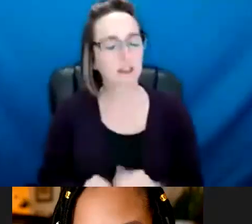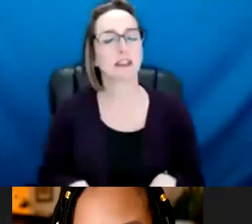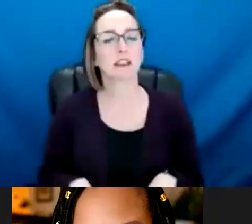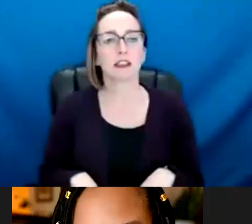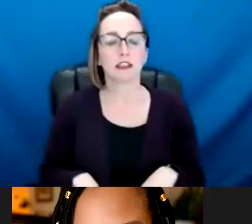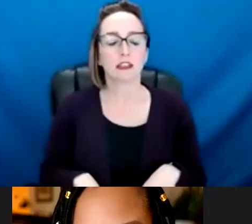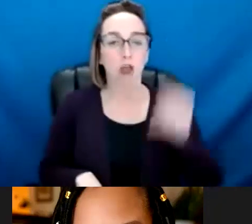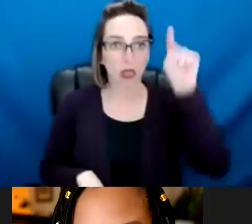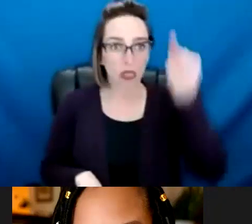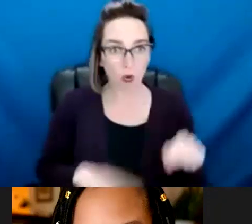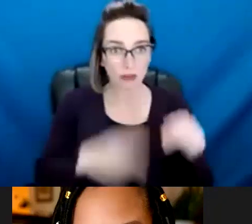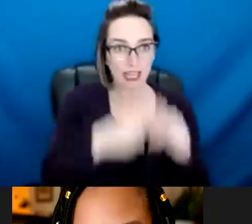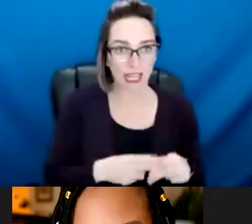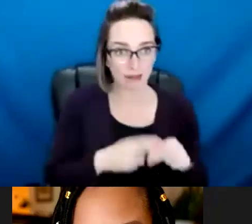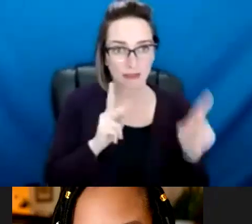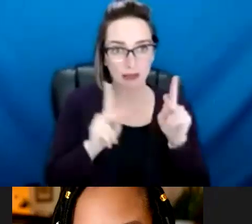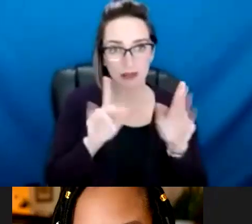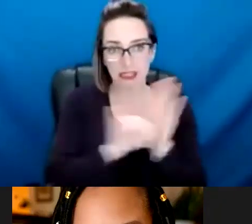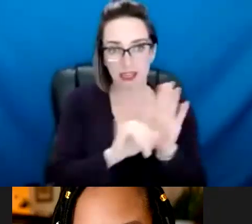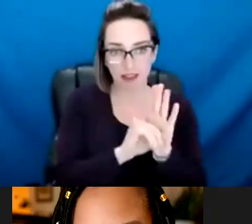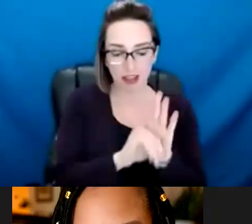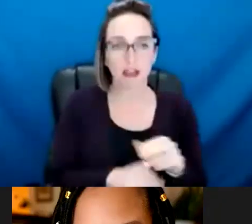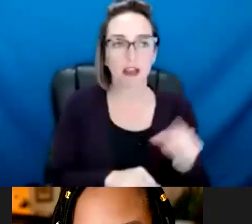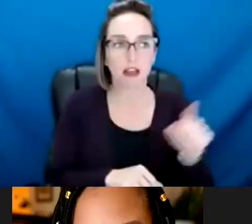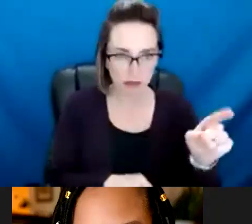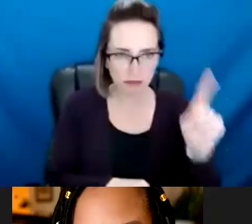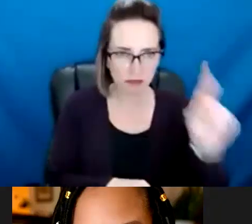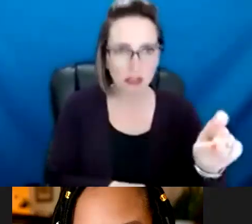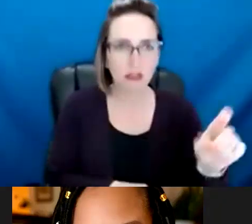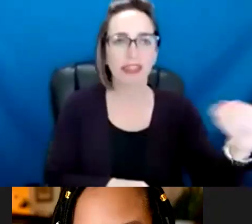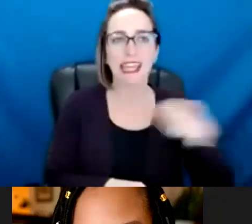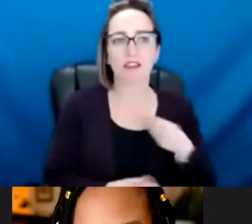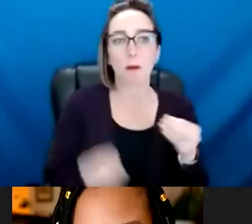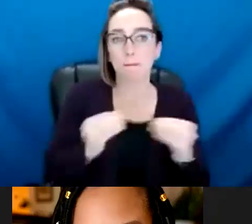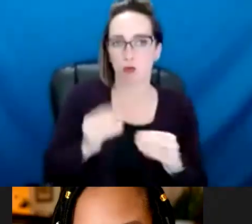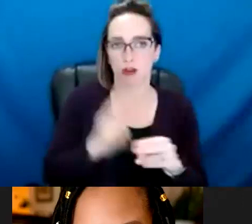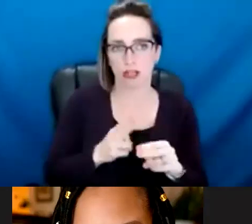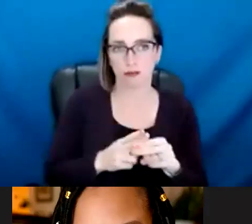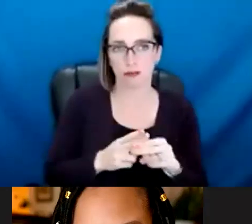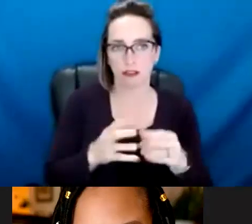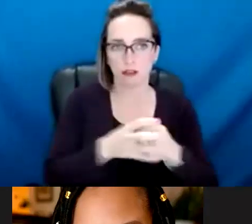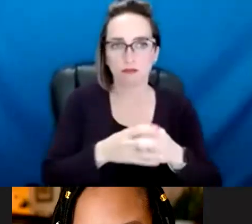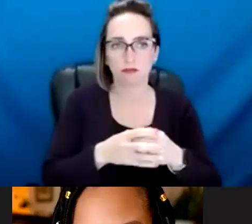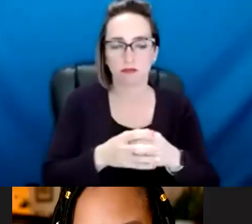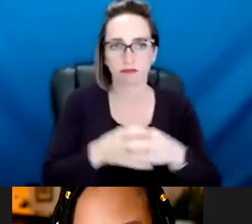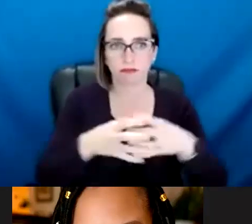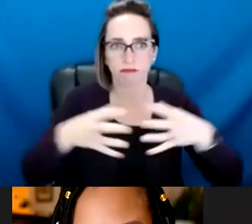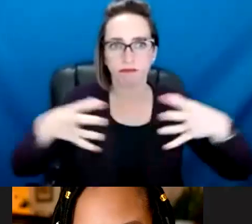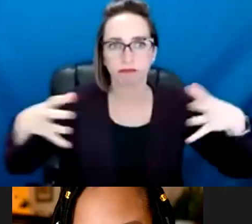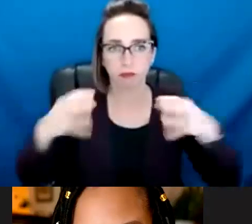from those names, additional names were given. So when they spoke with those additional, those initial stakeholders,